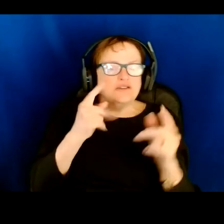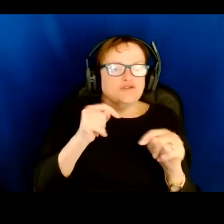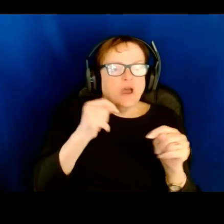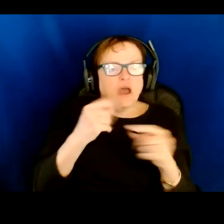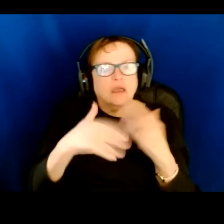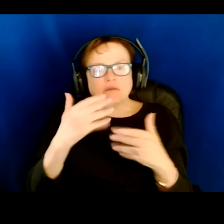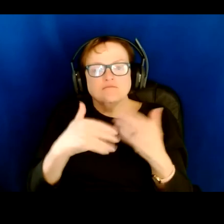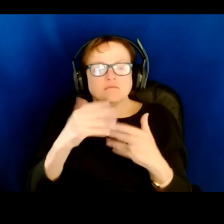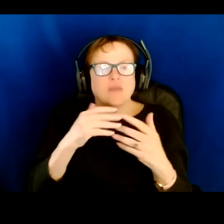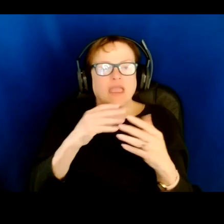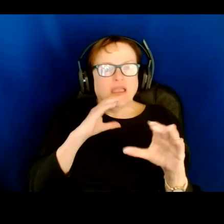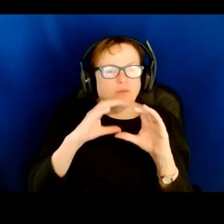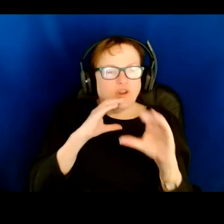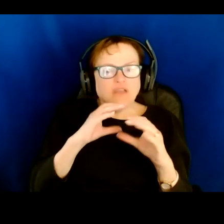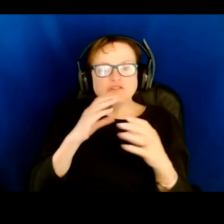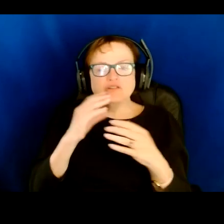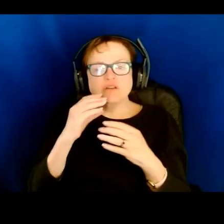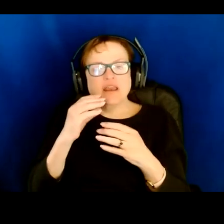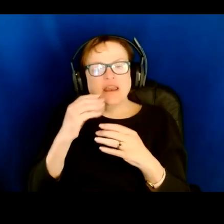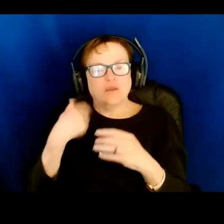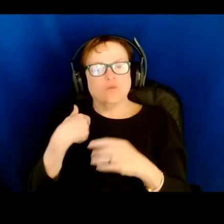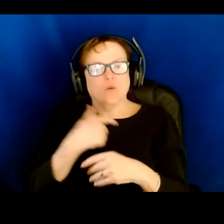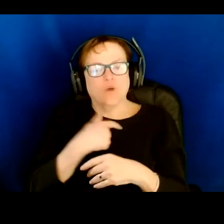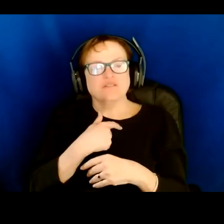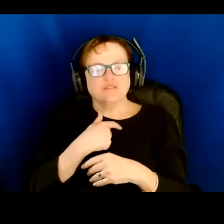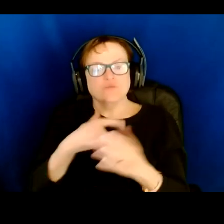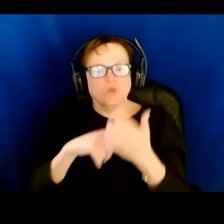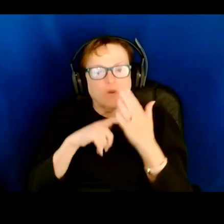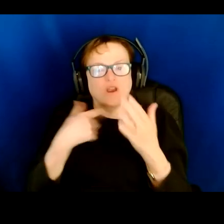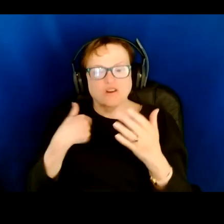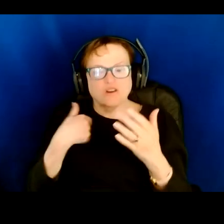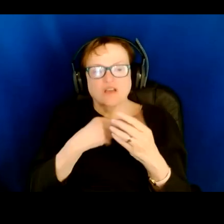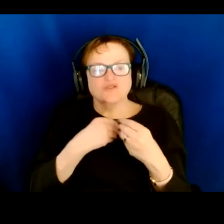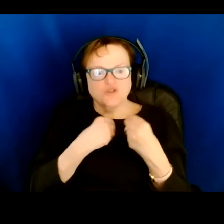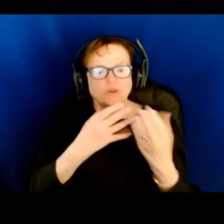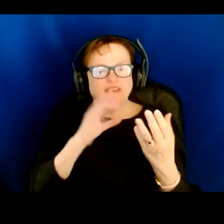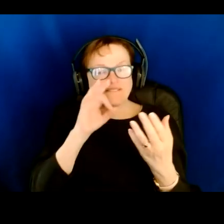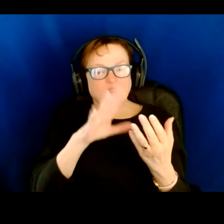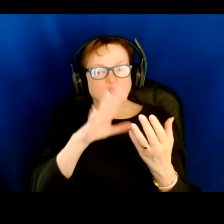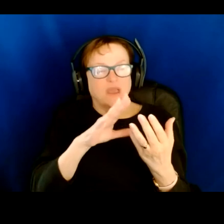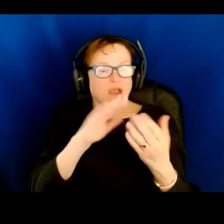the blind community to give feedback on, on how they see this being used.